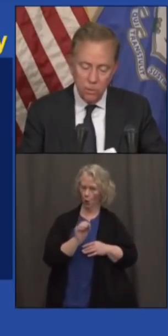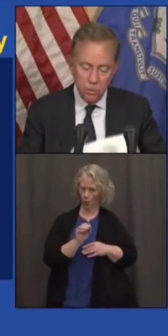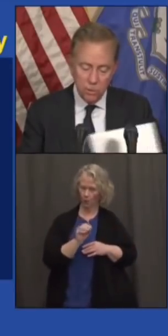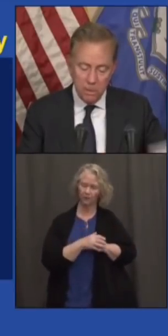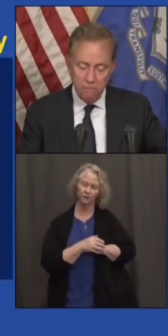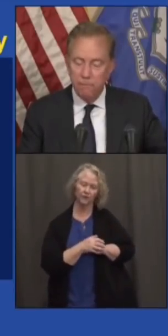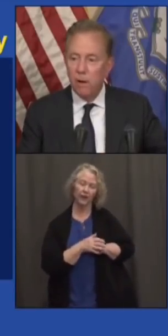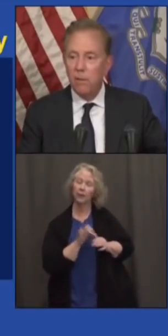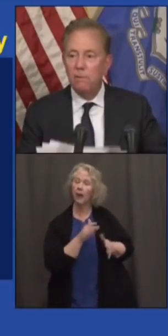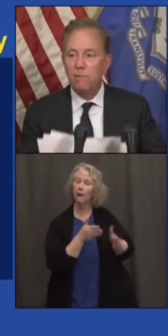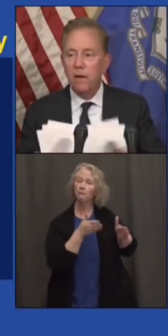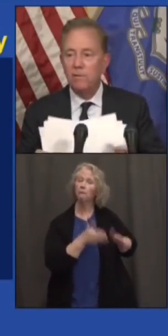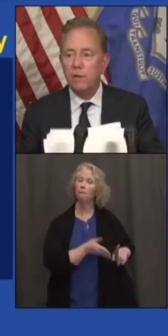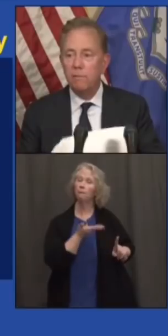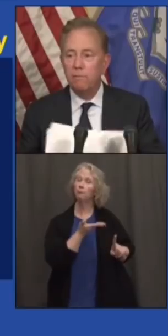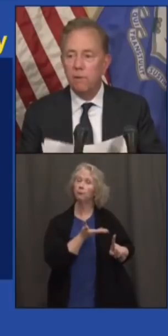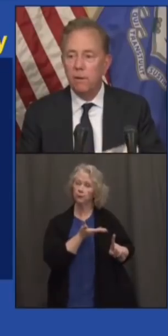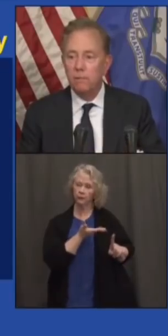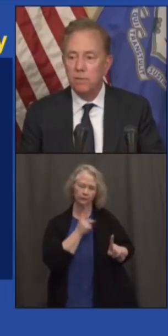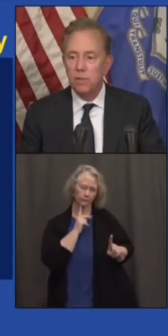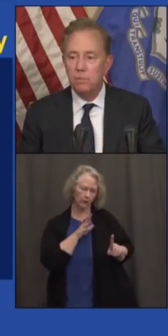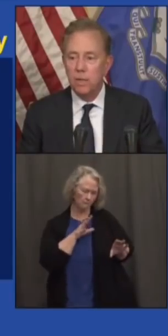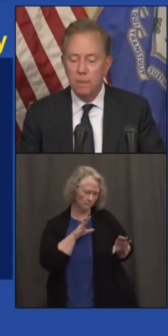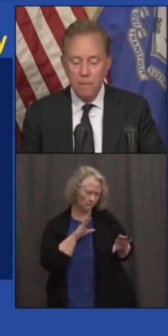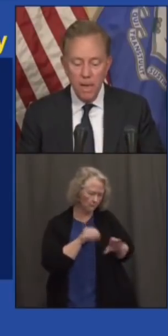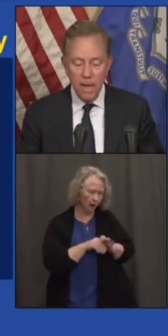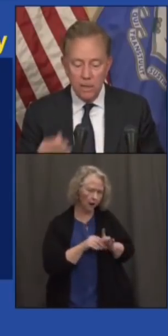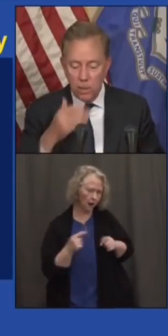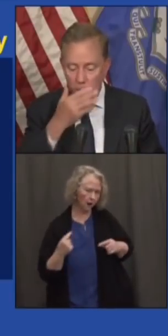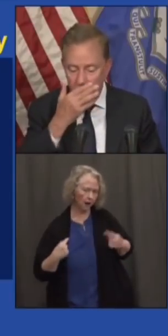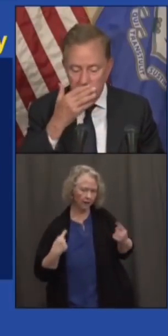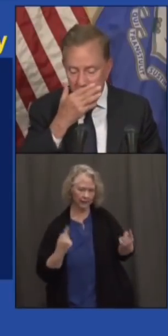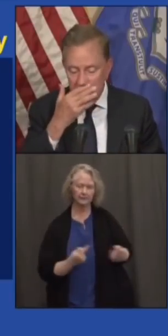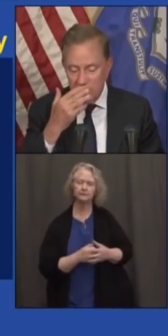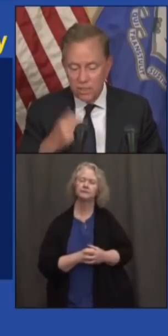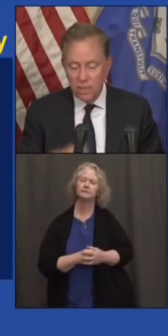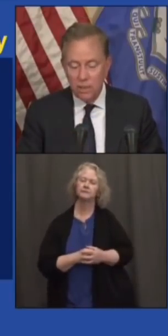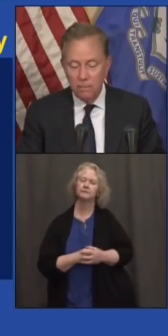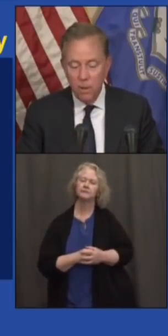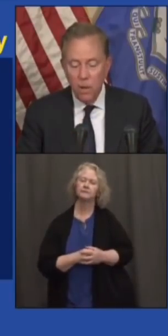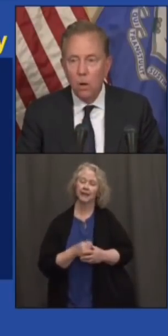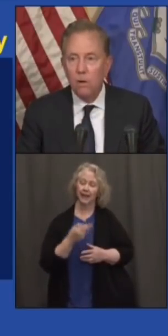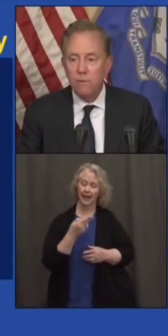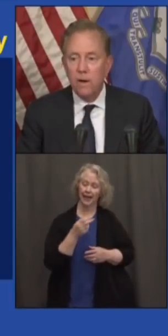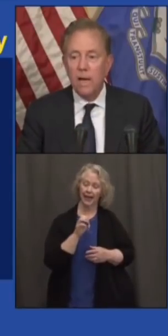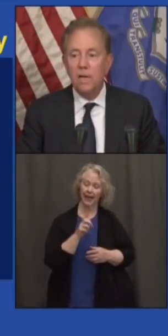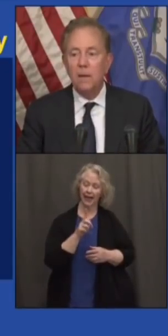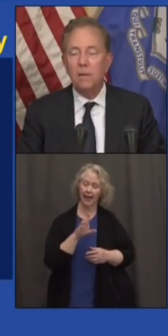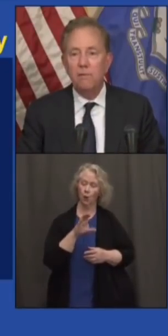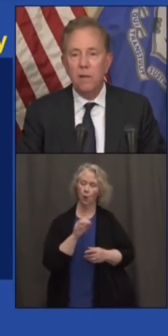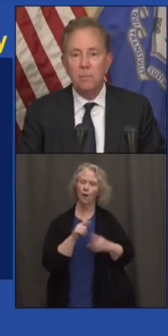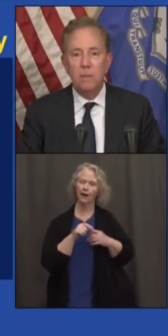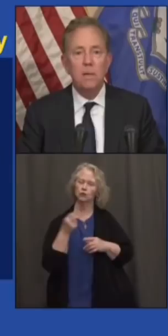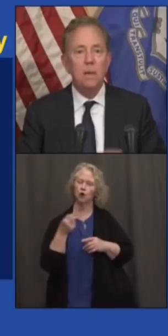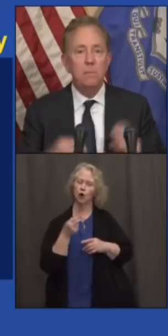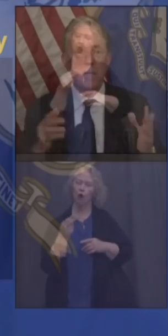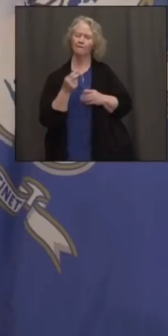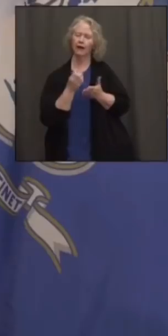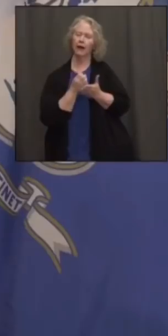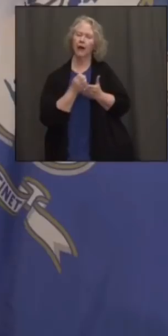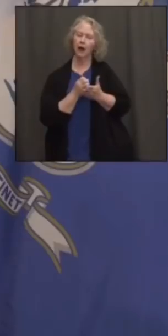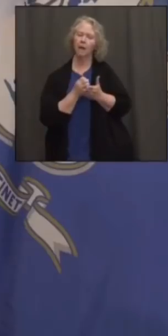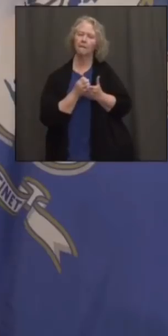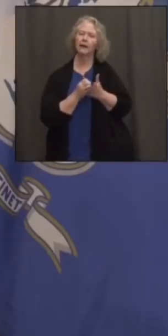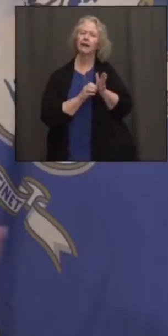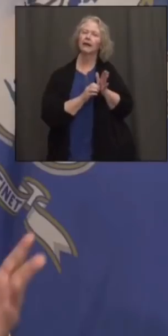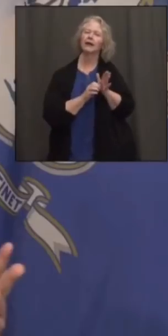somebody who has been very involved here for some time. HeadCo is the Hartford Economic Development, but they